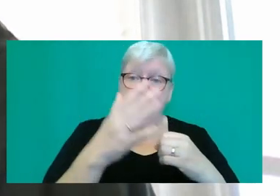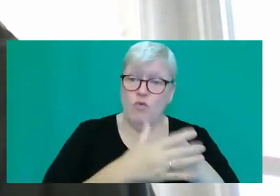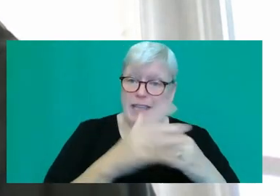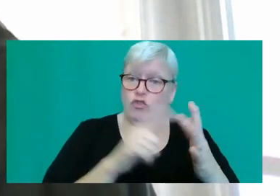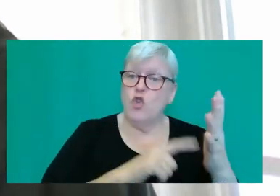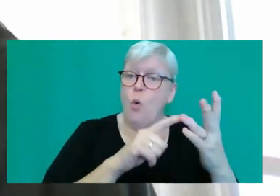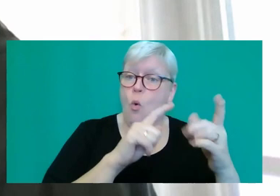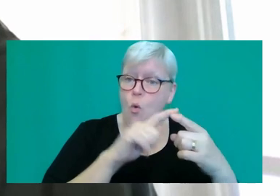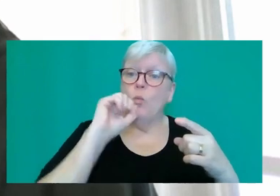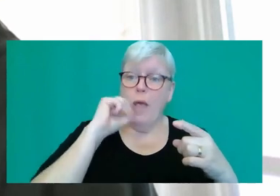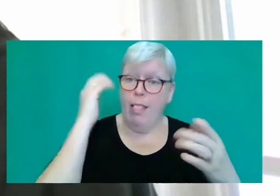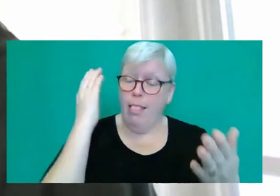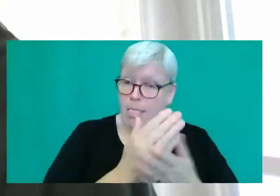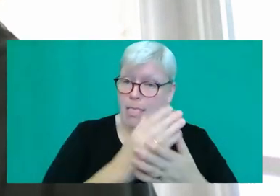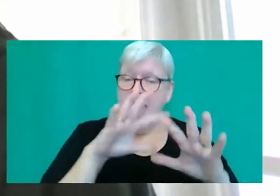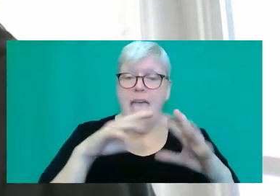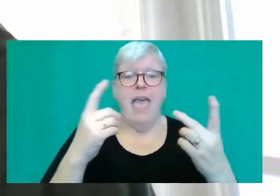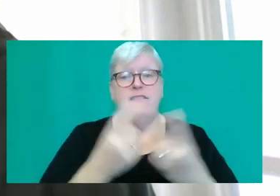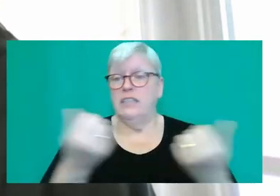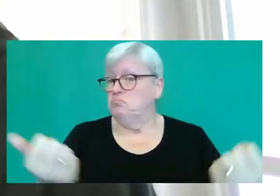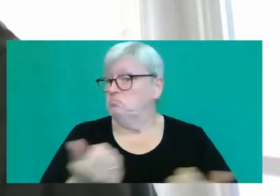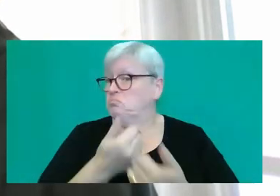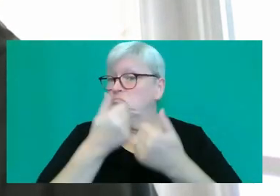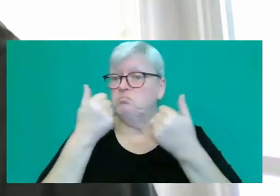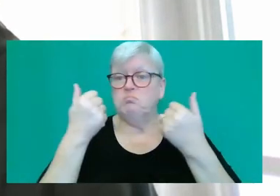and everything is hunky-dory.